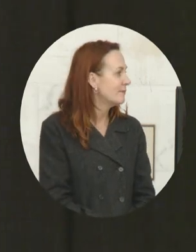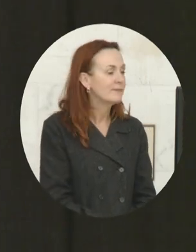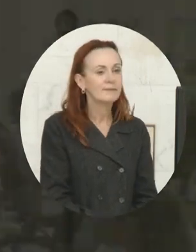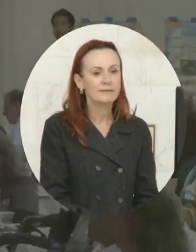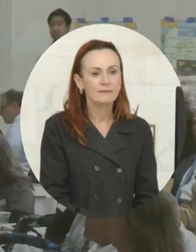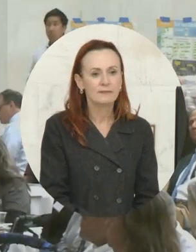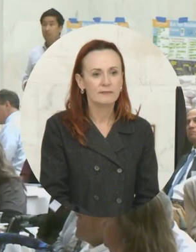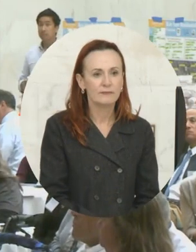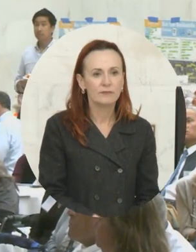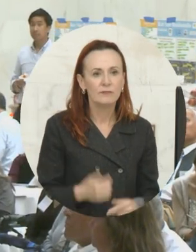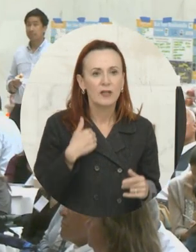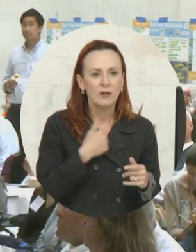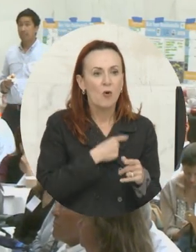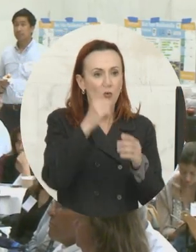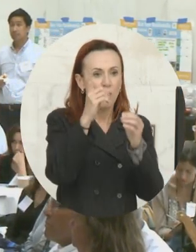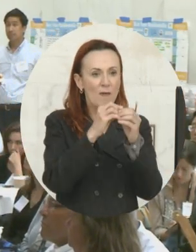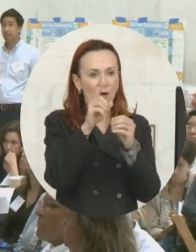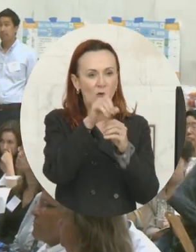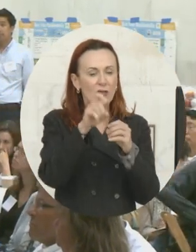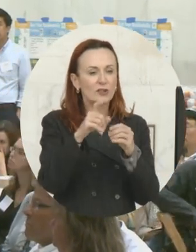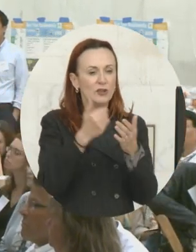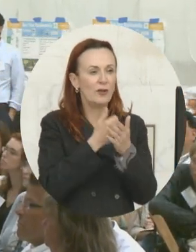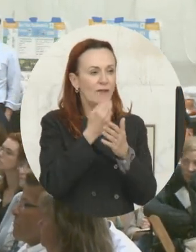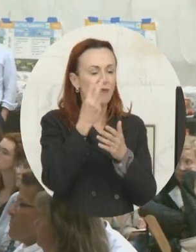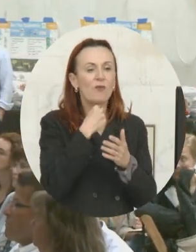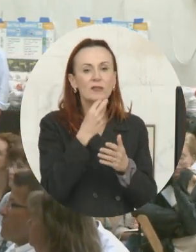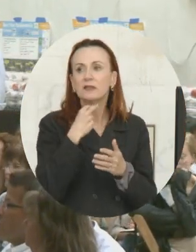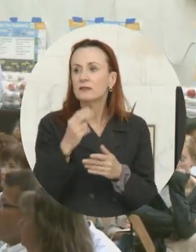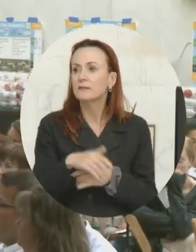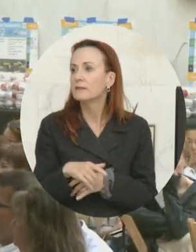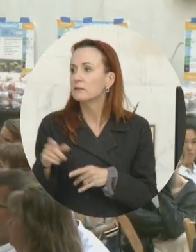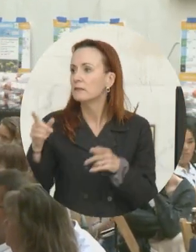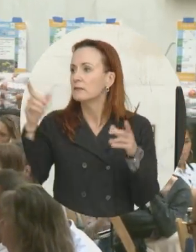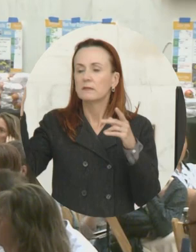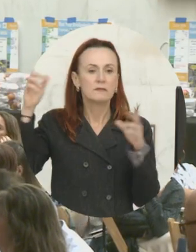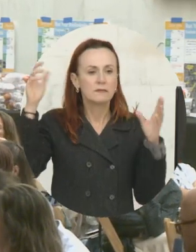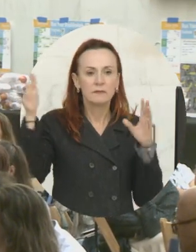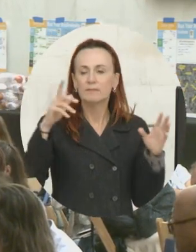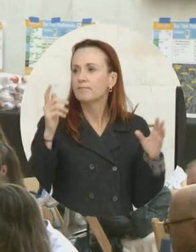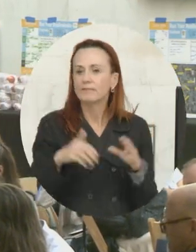We have time for one more question. new voice, new voice. Daniel. Hi, Ada.